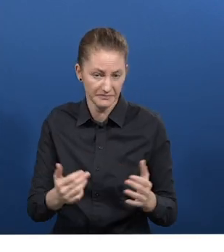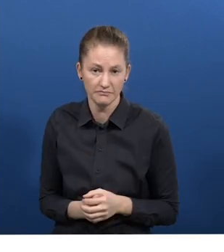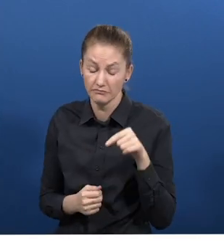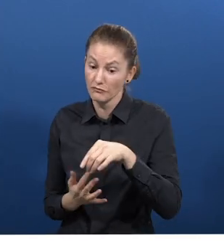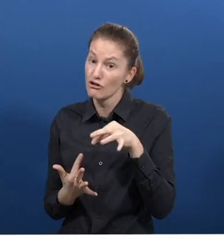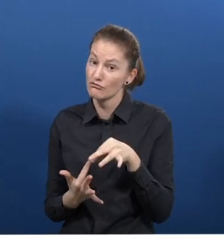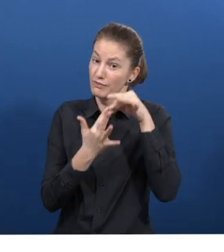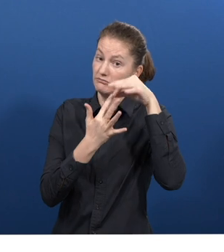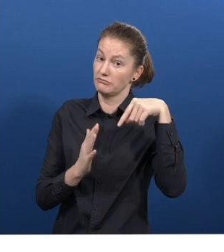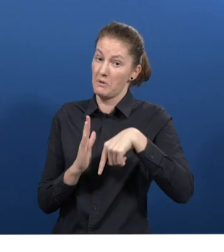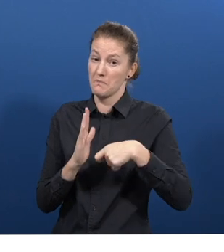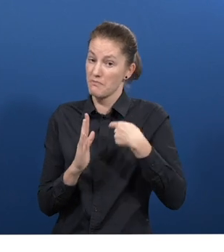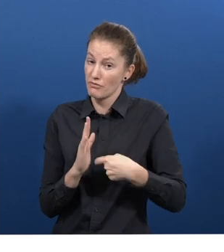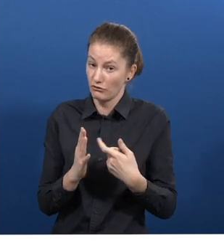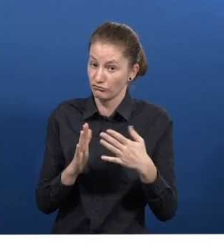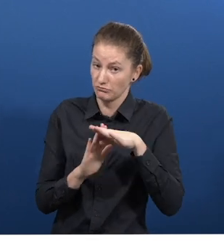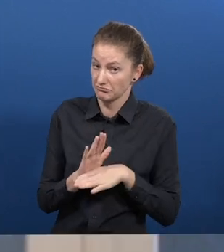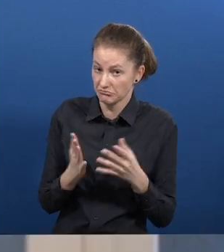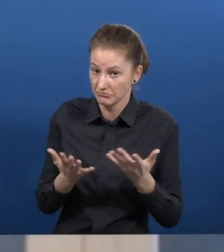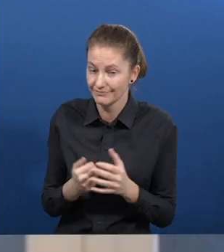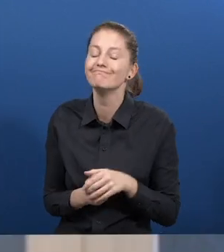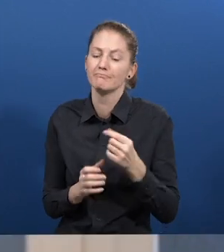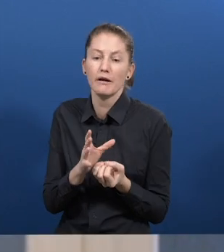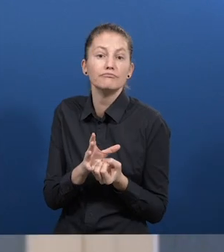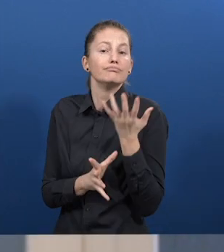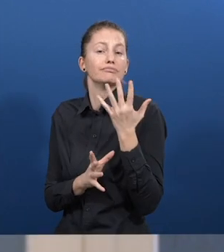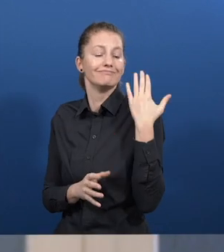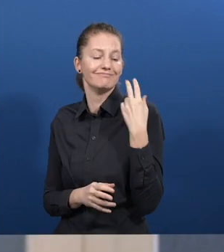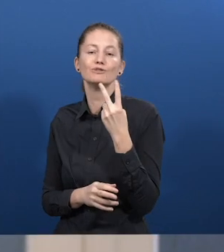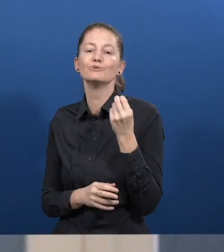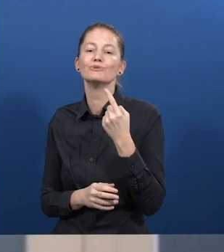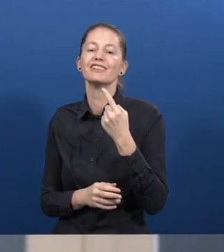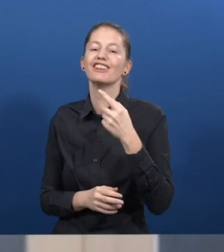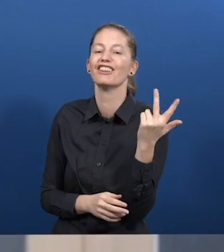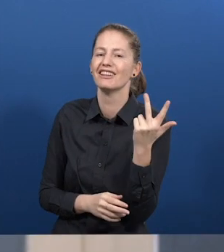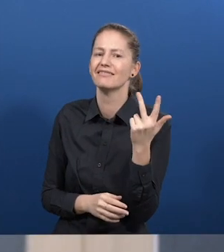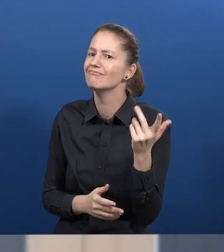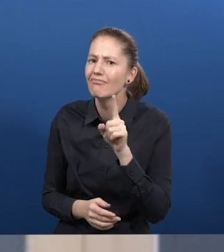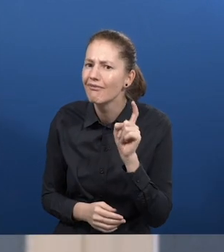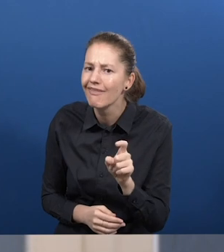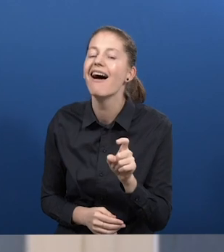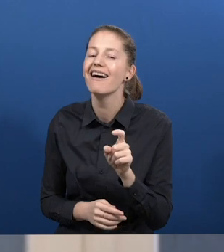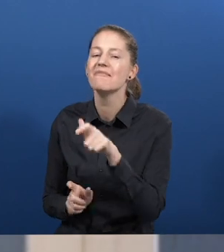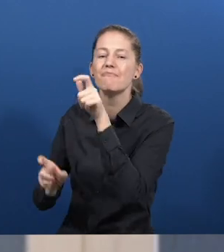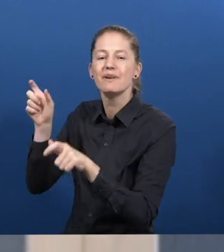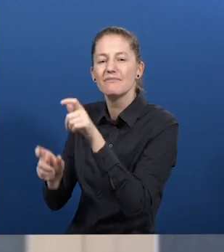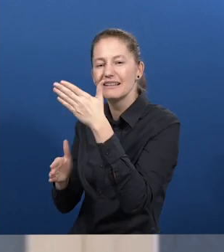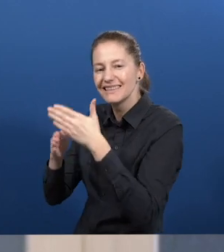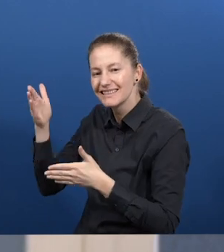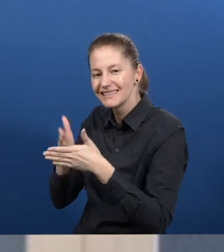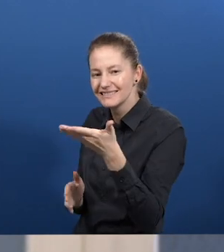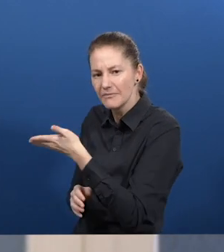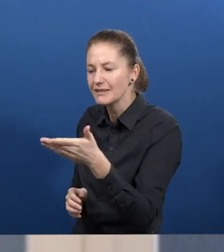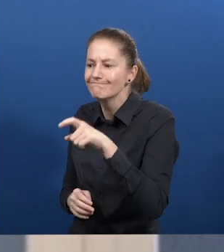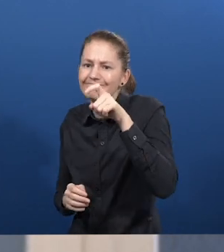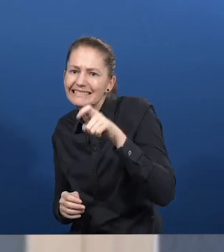Providencia Labor Inclusion Program? This program arose in 2013 due to the